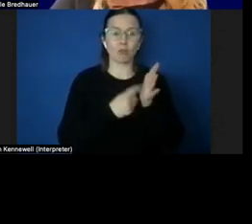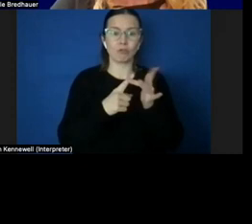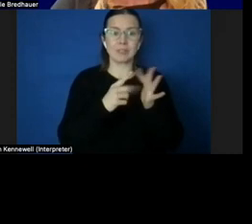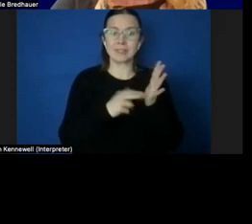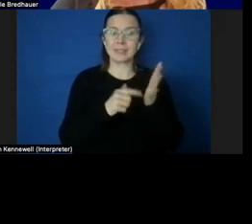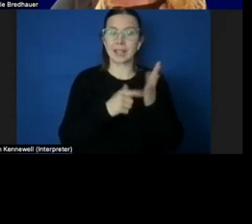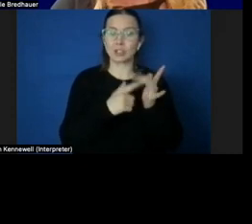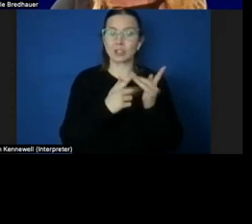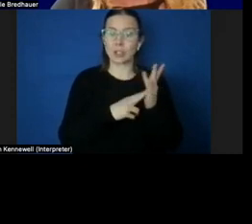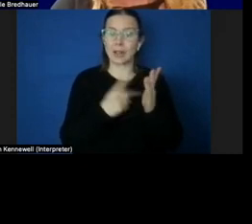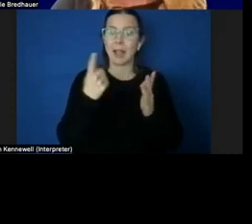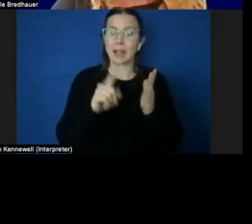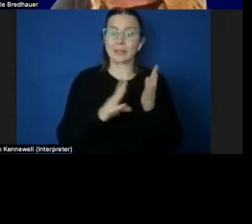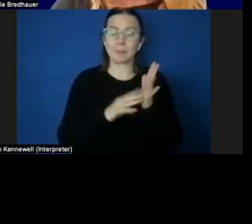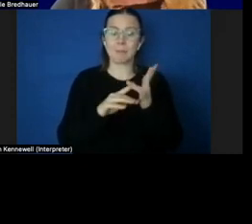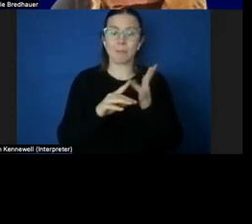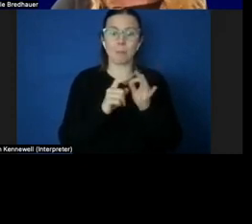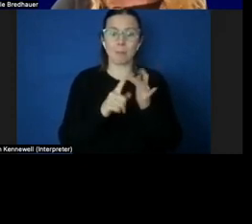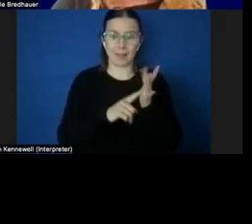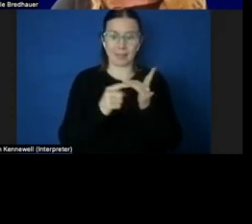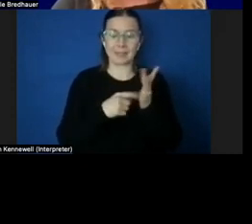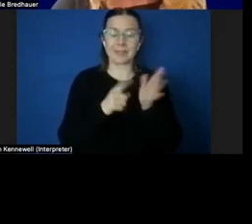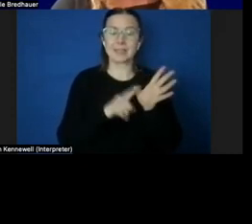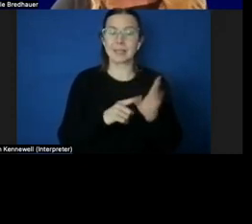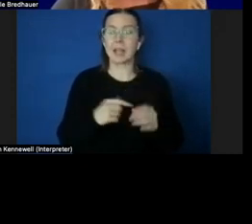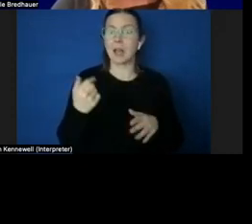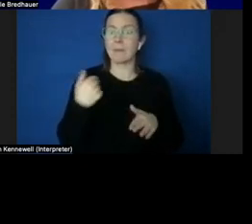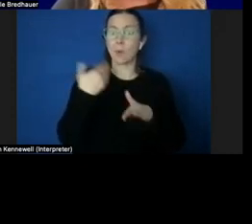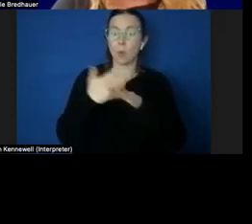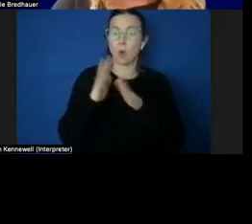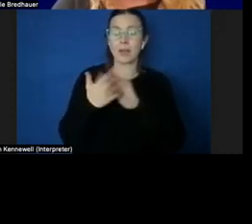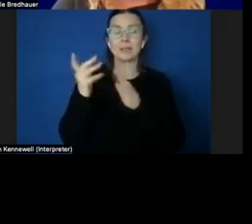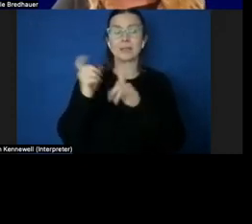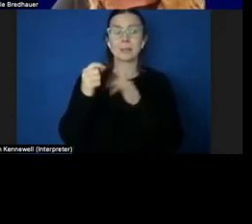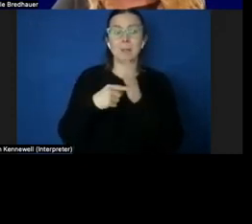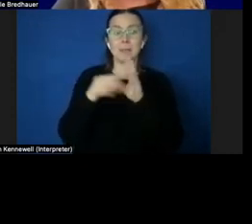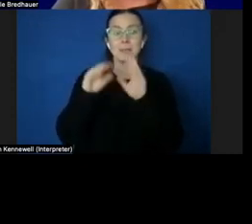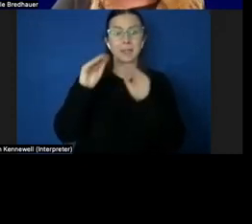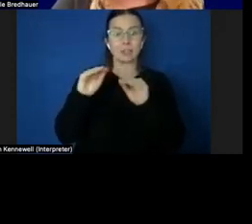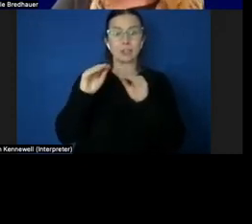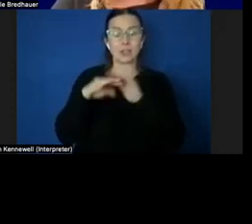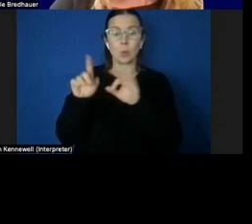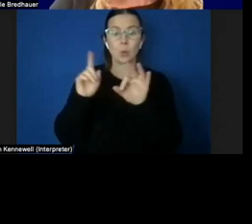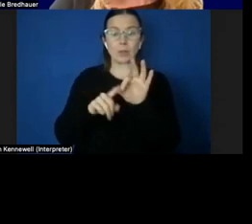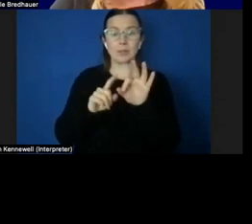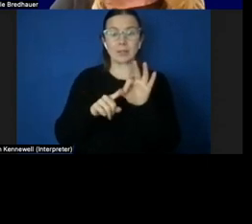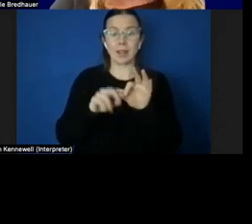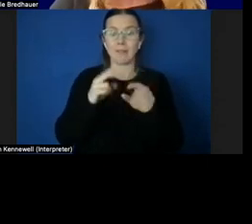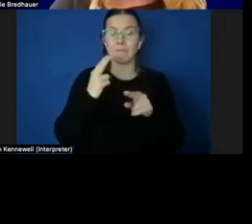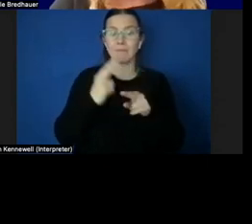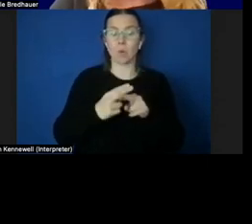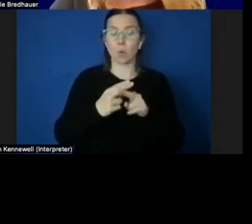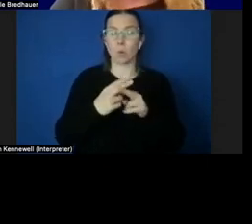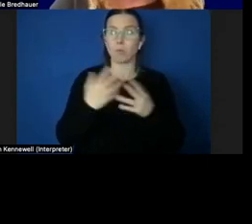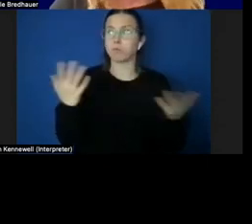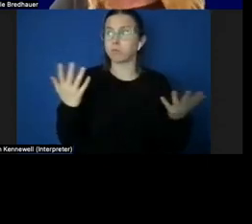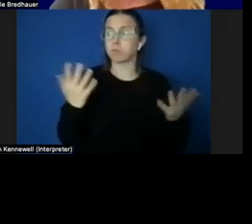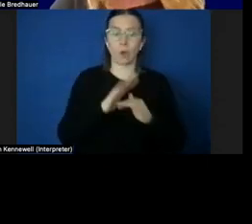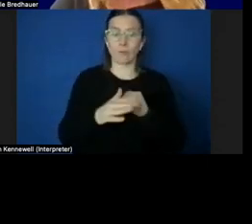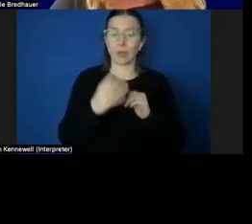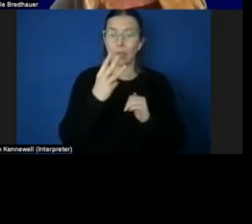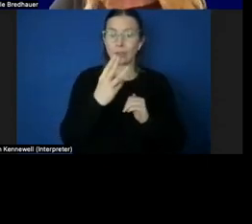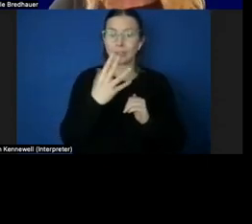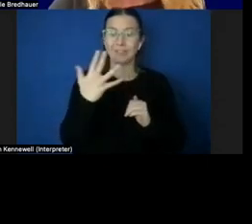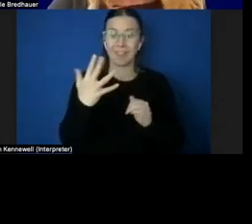I have been working for the Department of Education in Queensland for, goodness, over 35